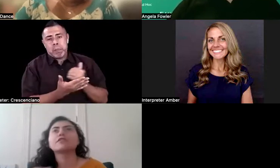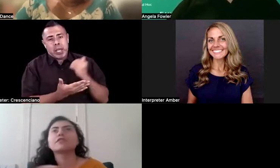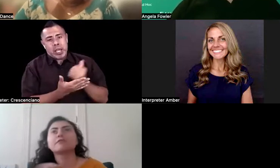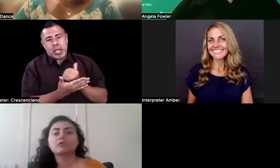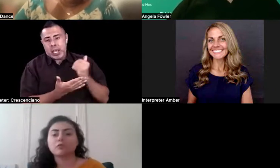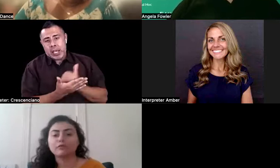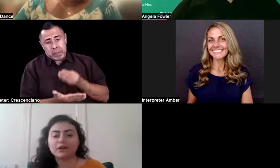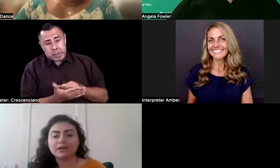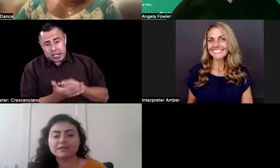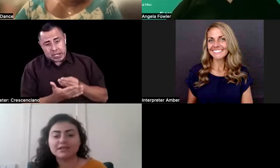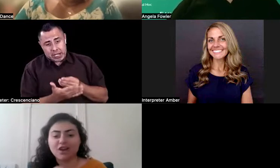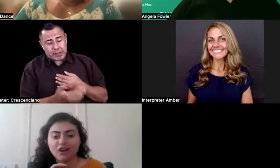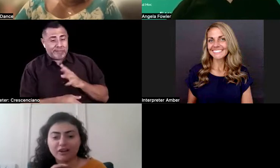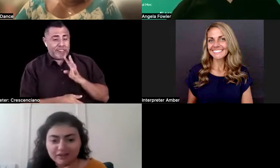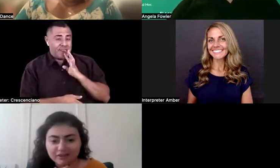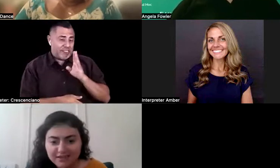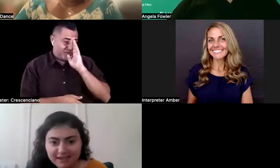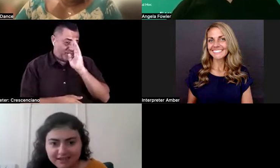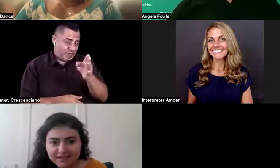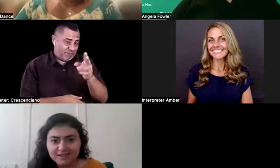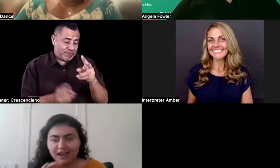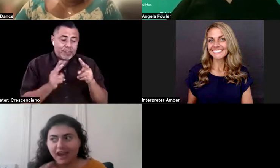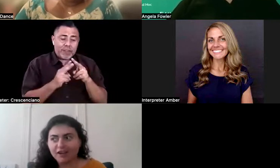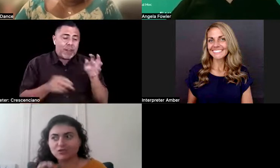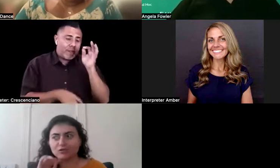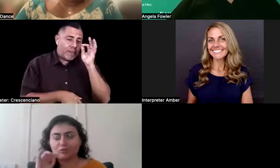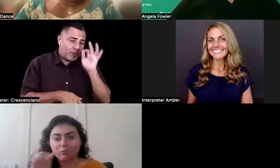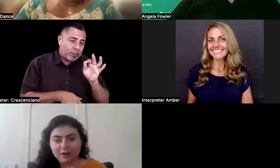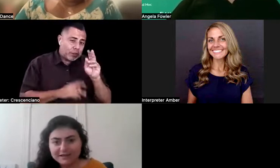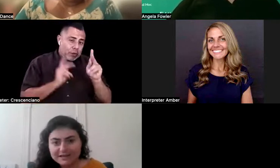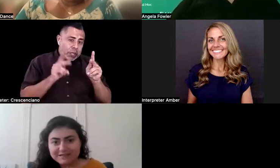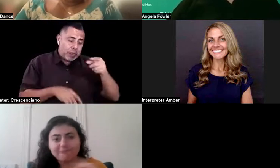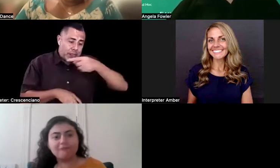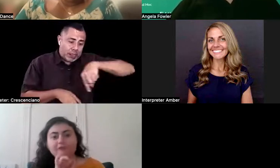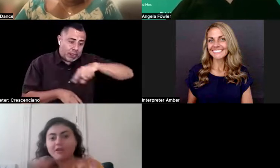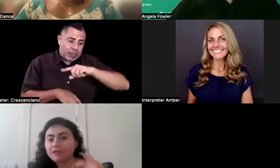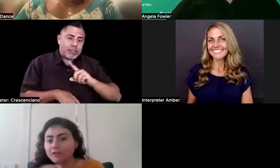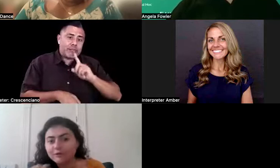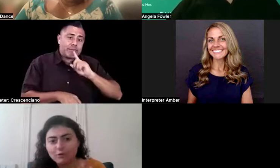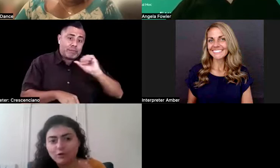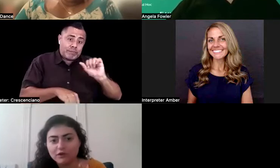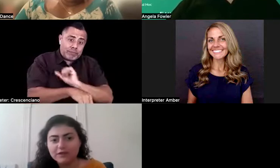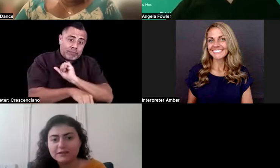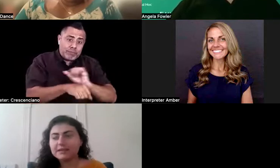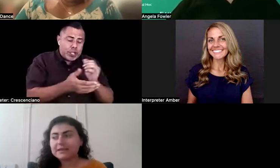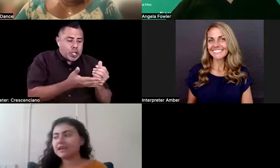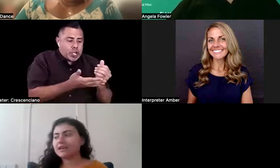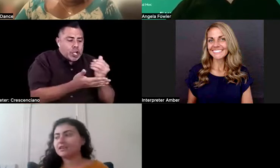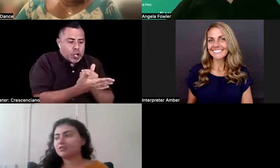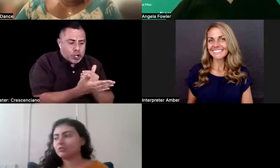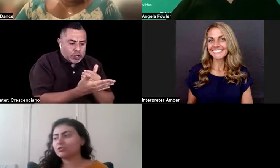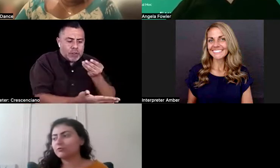Very, very few of us are getting actual money. Very few of us.